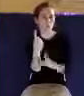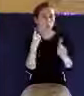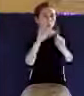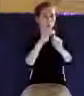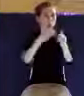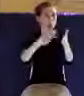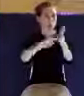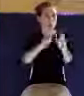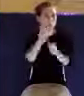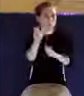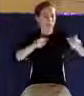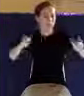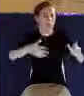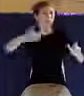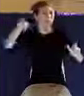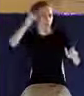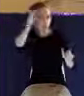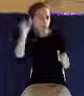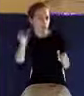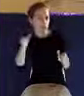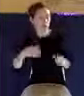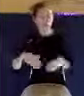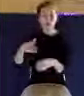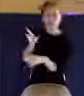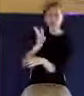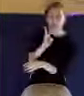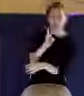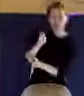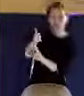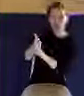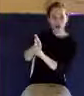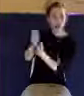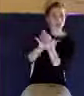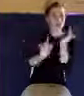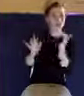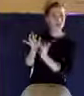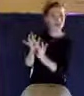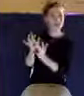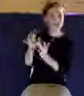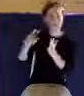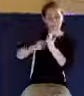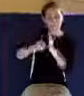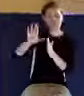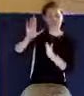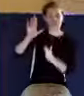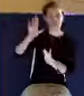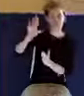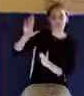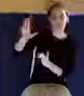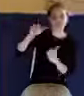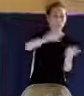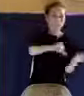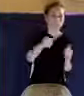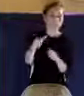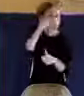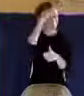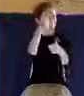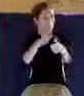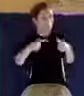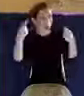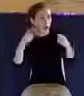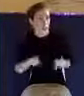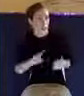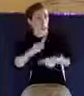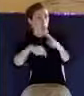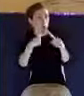water, John? The water of Jesus' baptism. Do you remember what happened at the baptism of Christ? Where the Holy